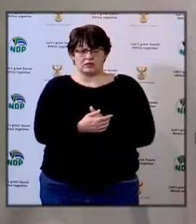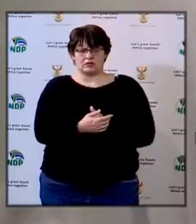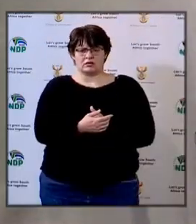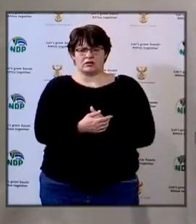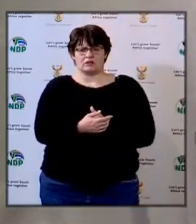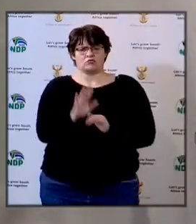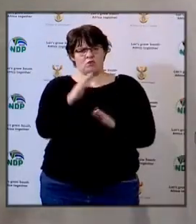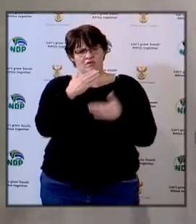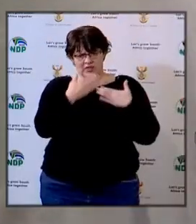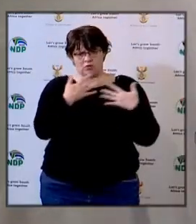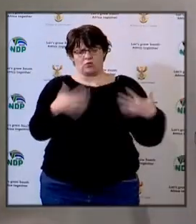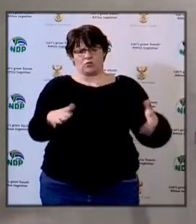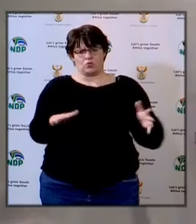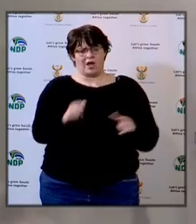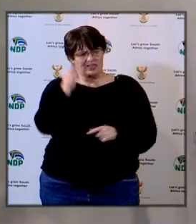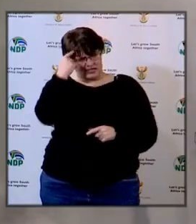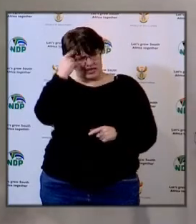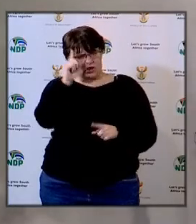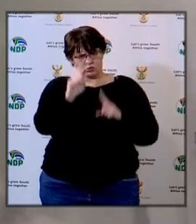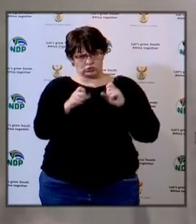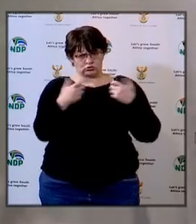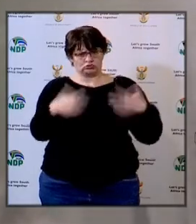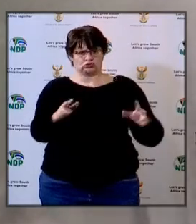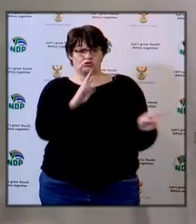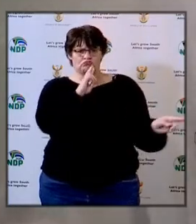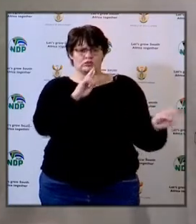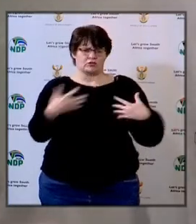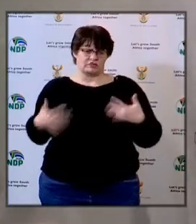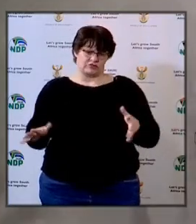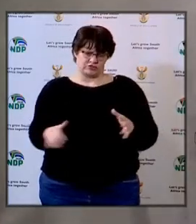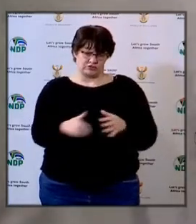thank you I think those were the questions that I wanted to respond to